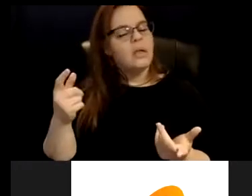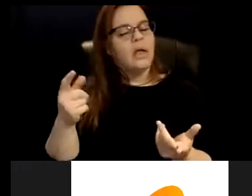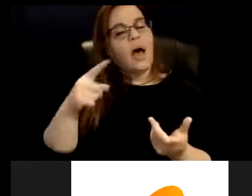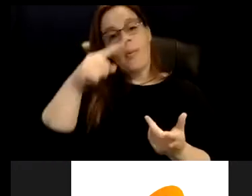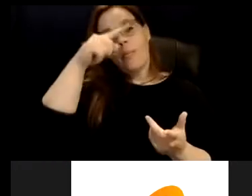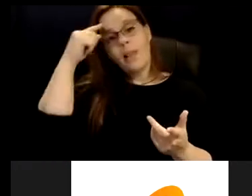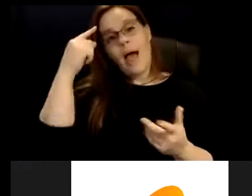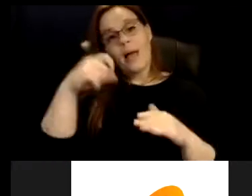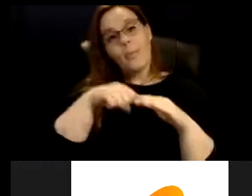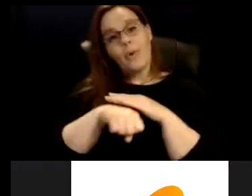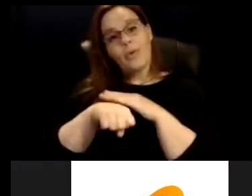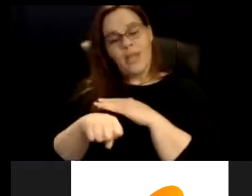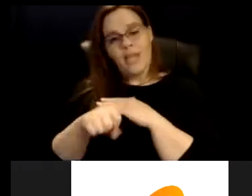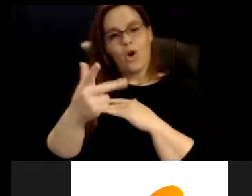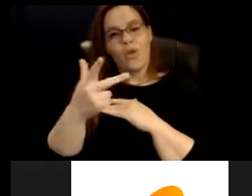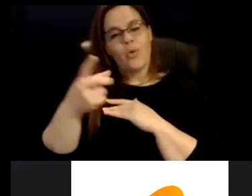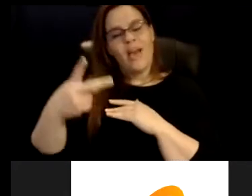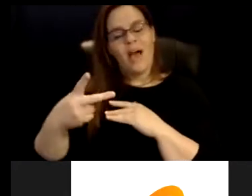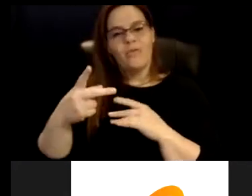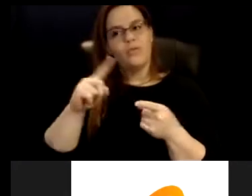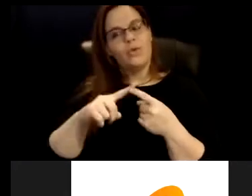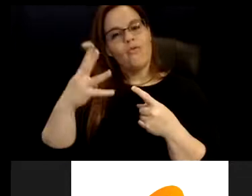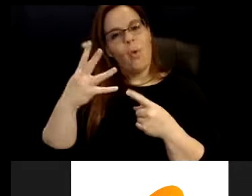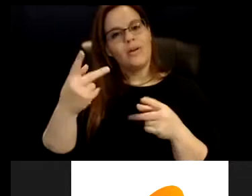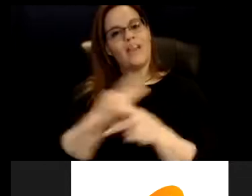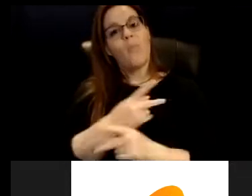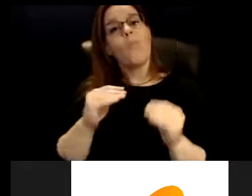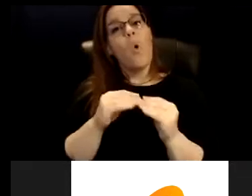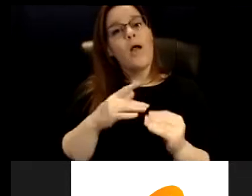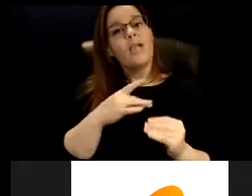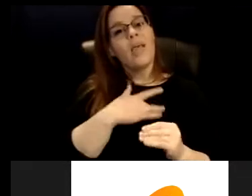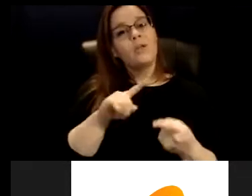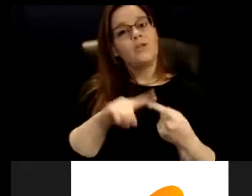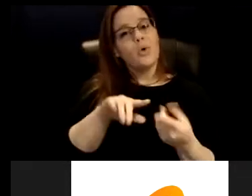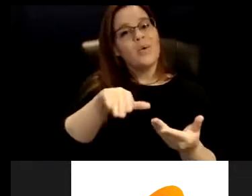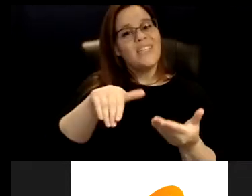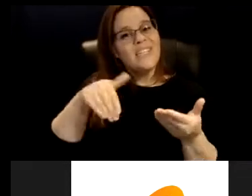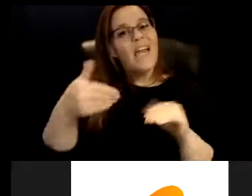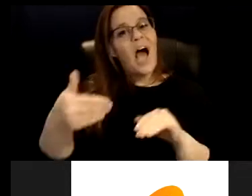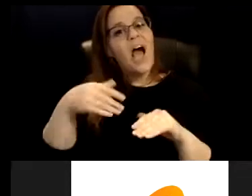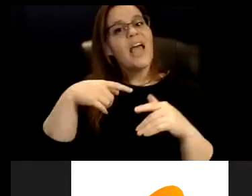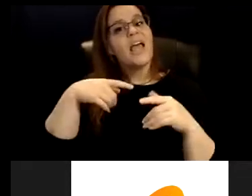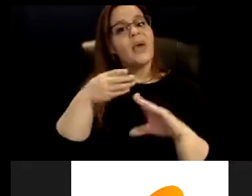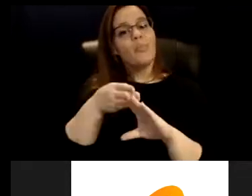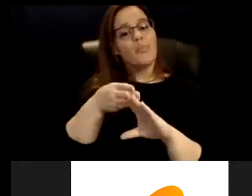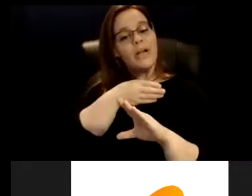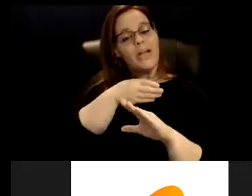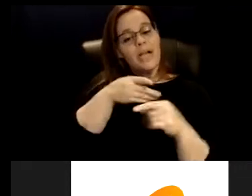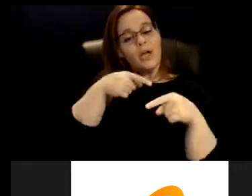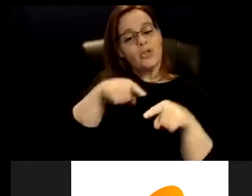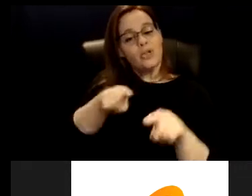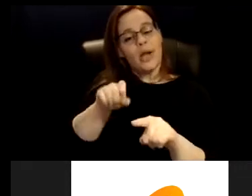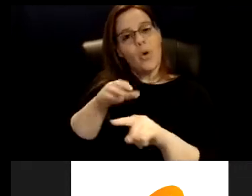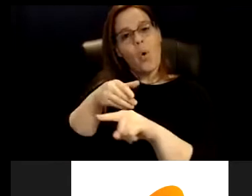and a half to four times more likely to die pre-during delivery and postnatally than